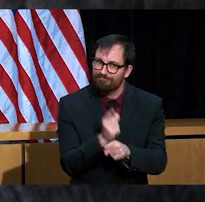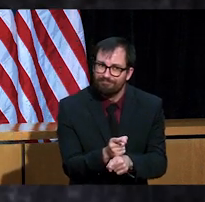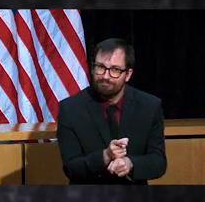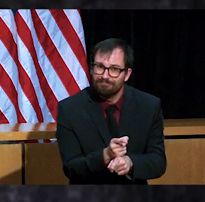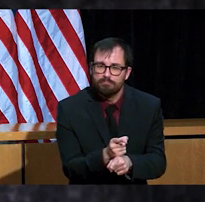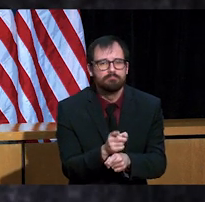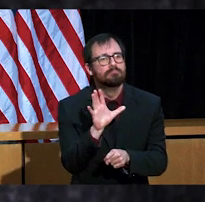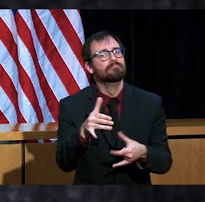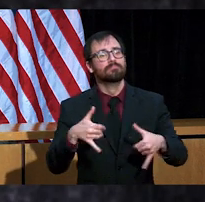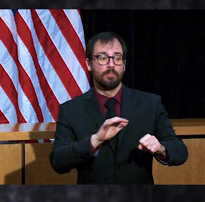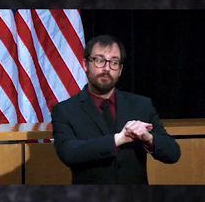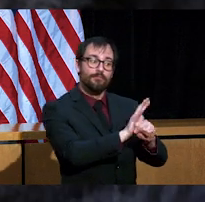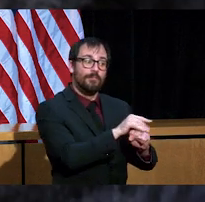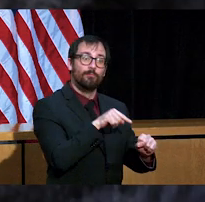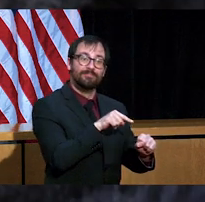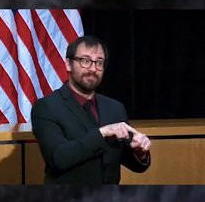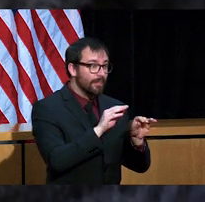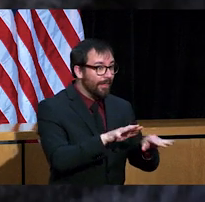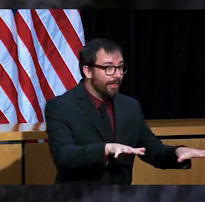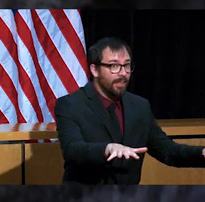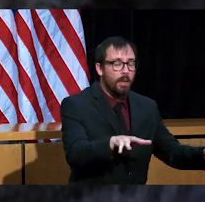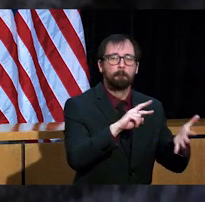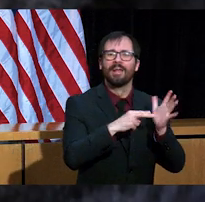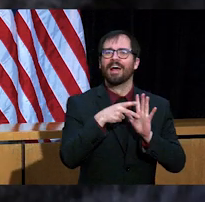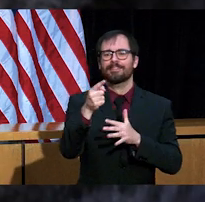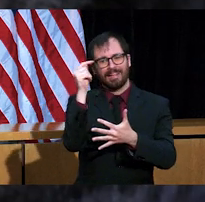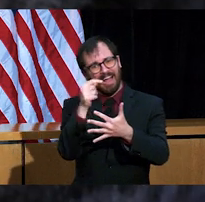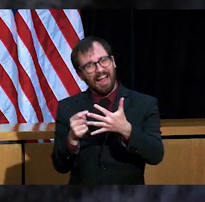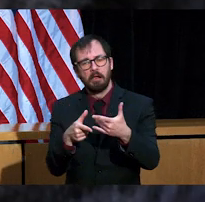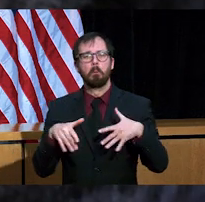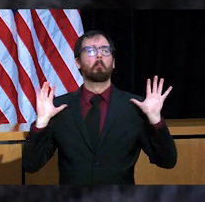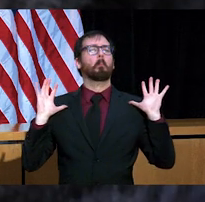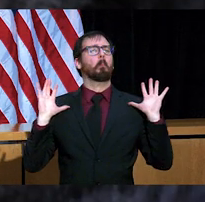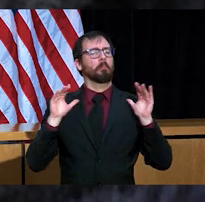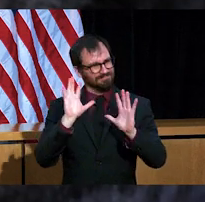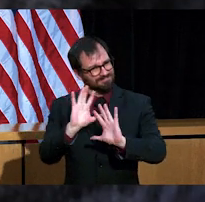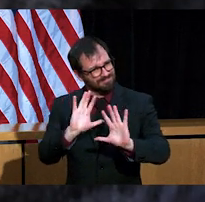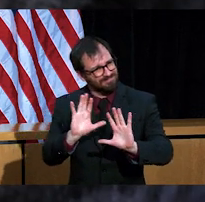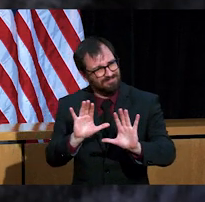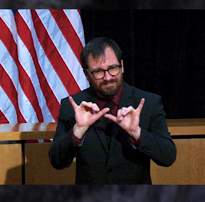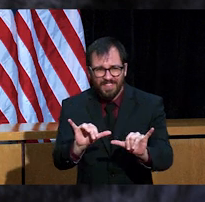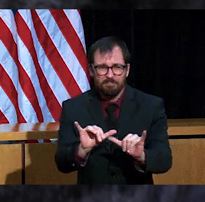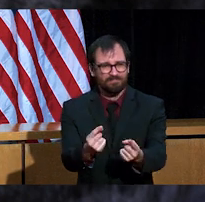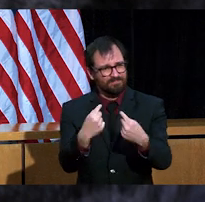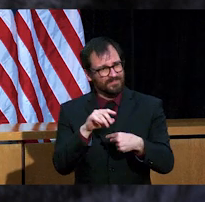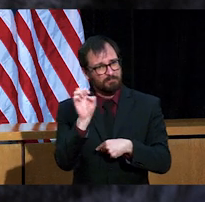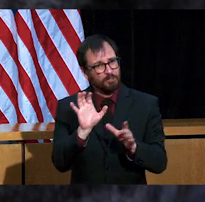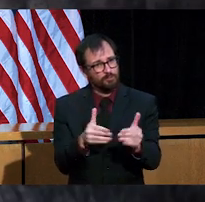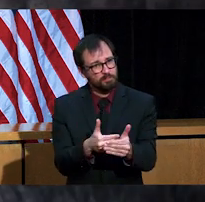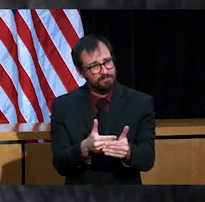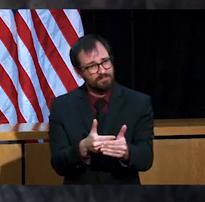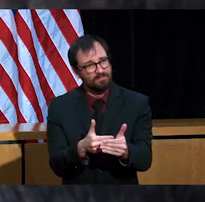department. Despite this pandemic. We assure you hospitals are doing everything possible to keep emergency departments clean and